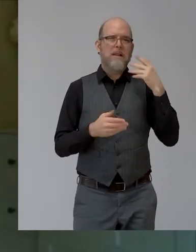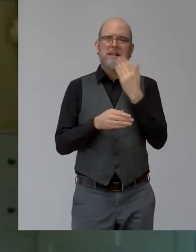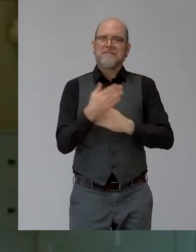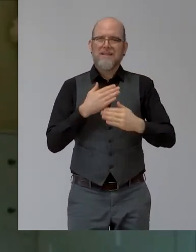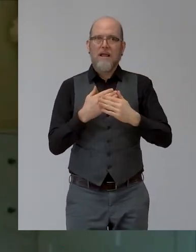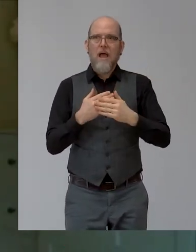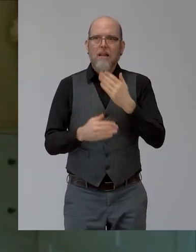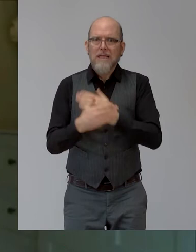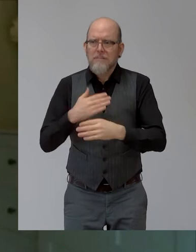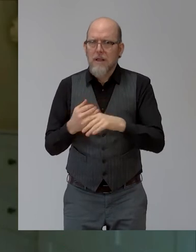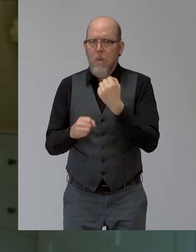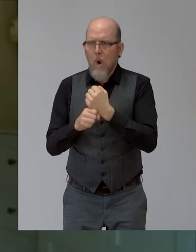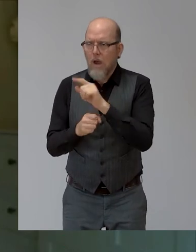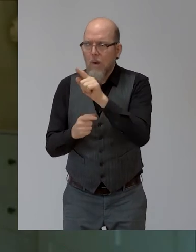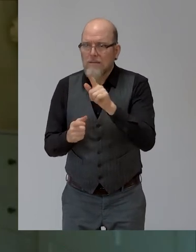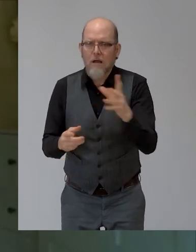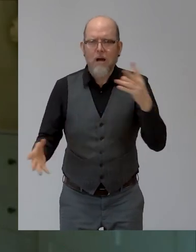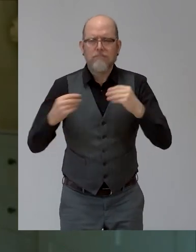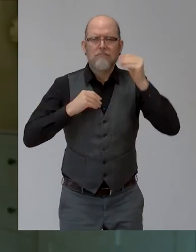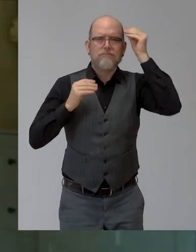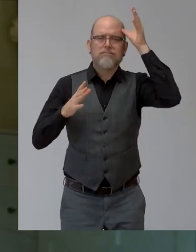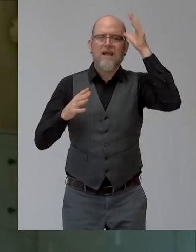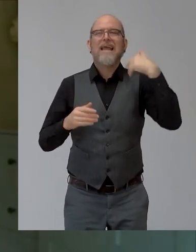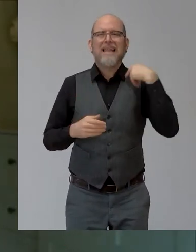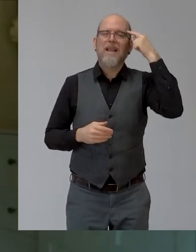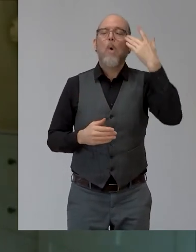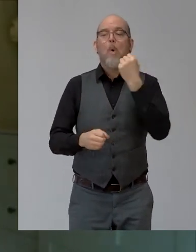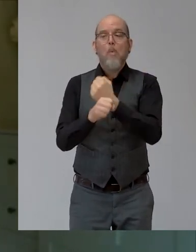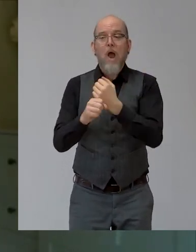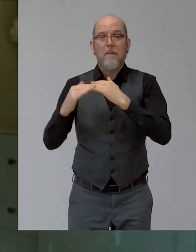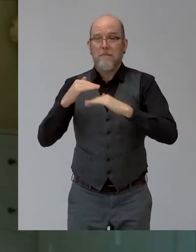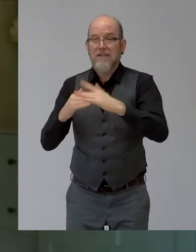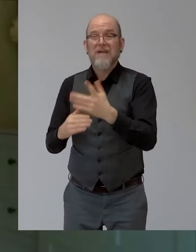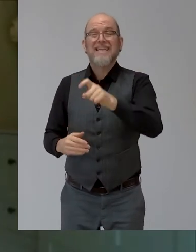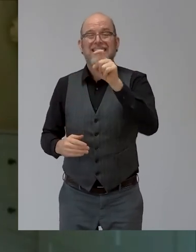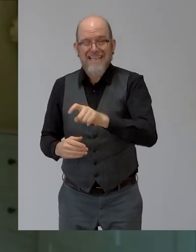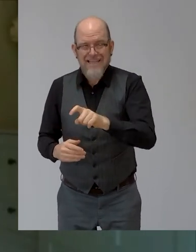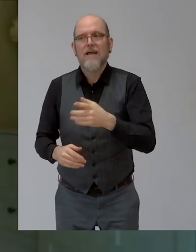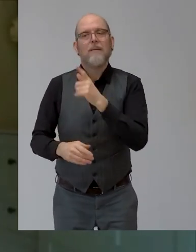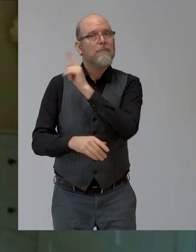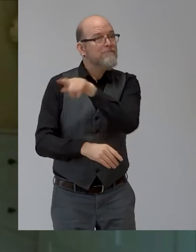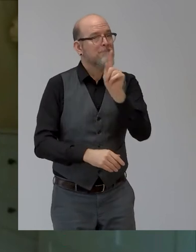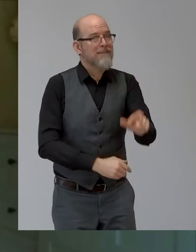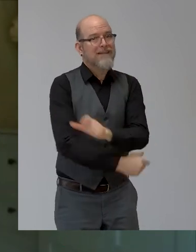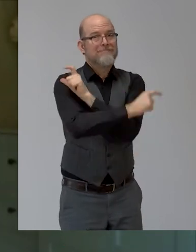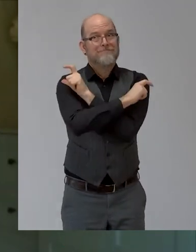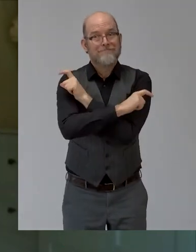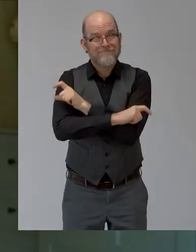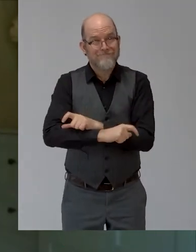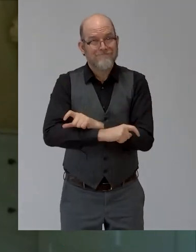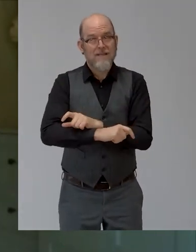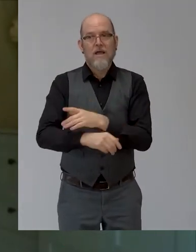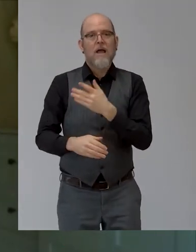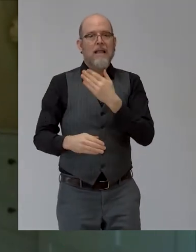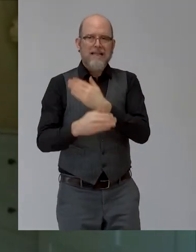crazy that not, we're incredibly resilient. I mean, you know, it's tough to get through some of these disabilities and, and you have to be tough